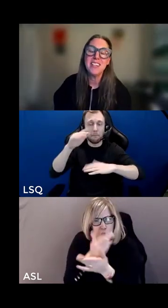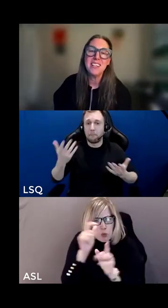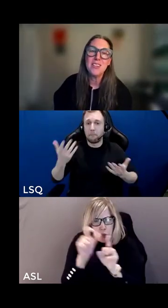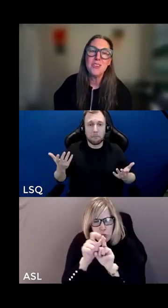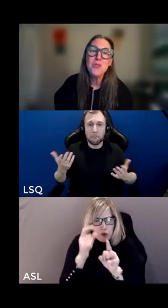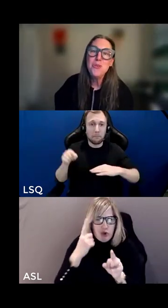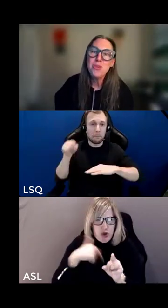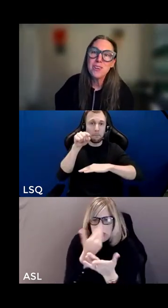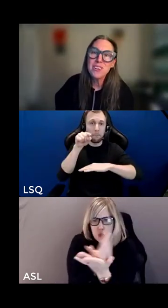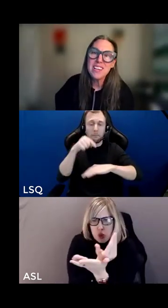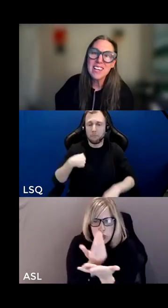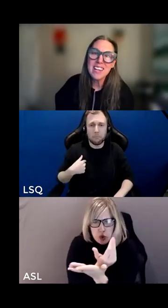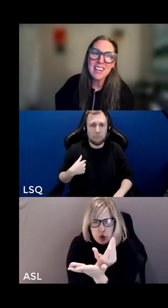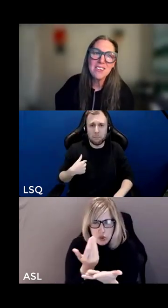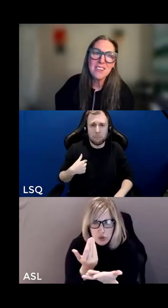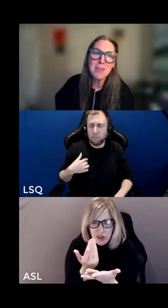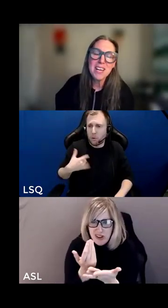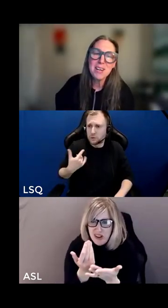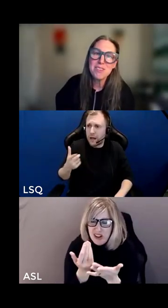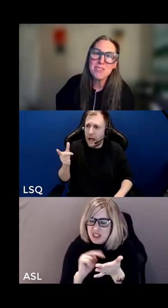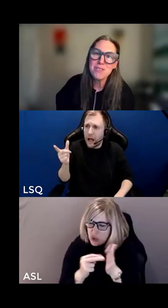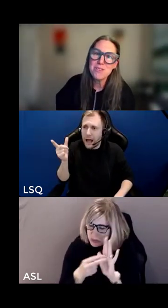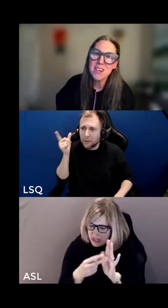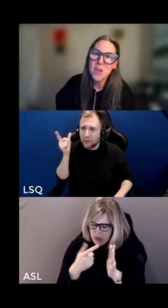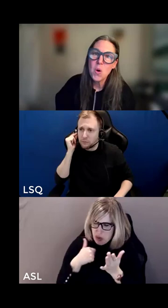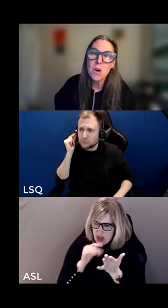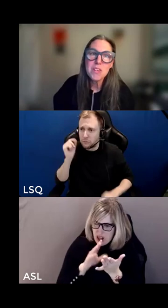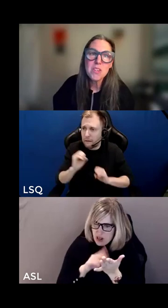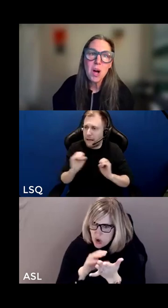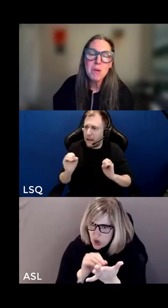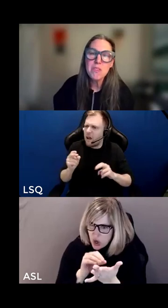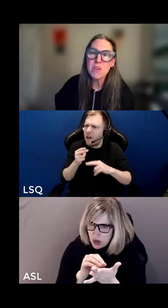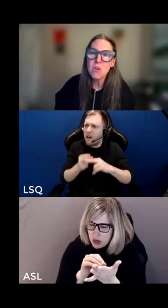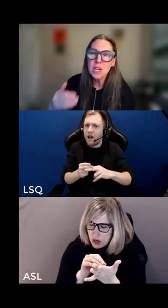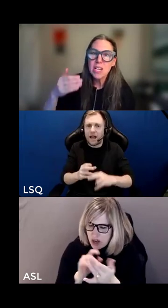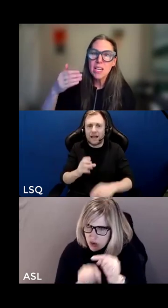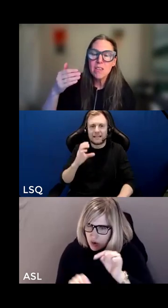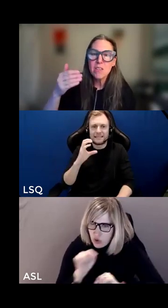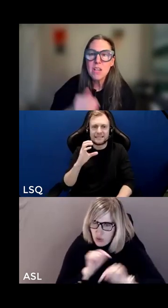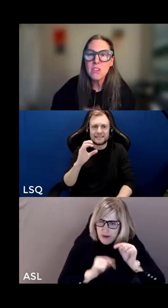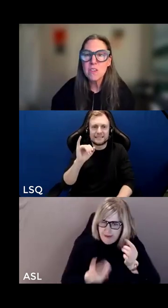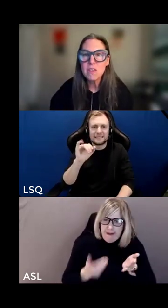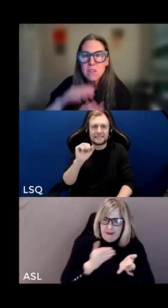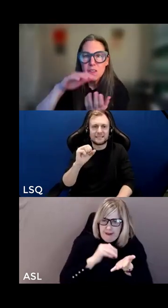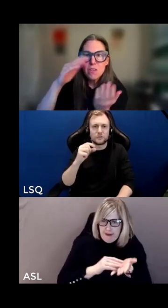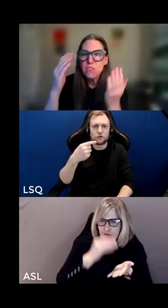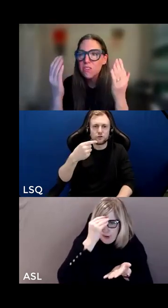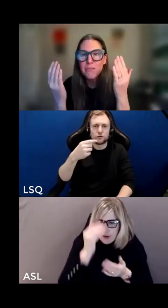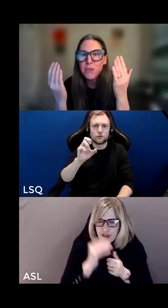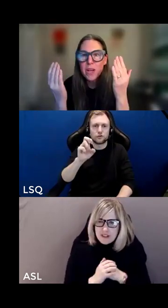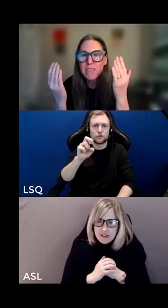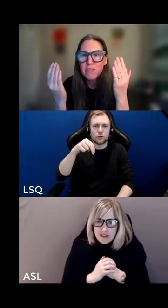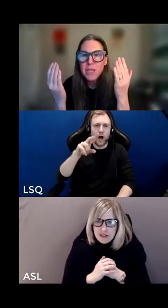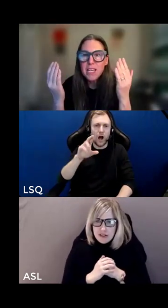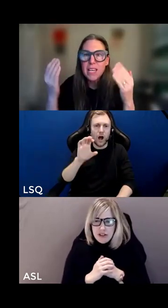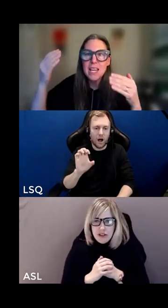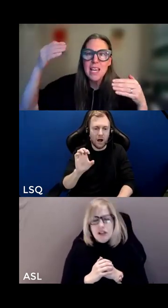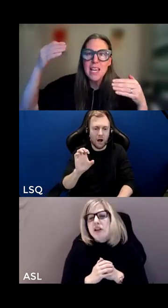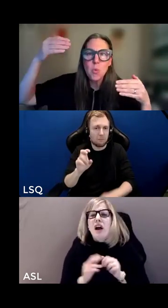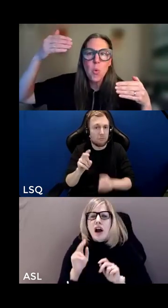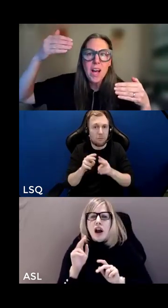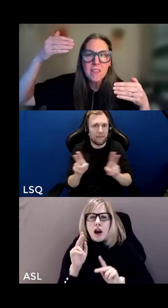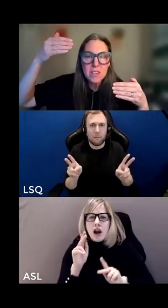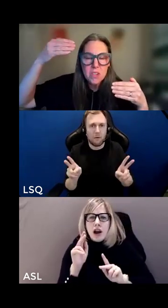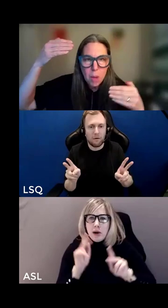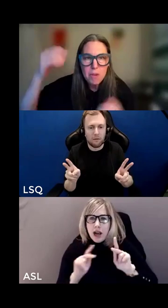new learning and unlearning we have to do where the top of this coin is not just these are just different ways of being